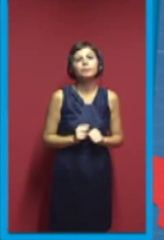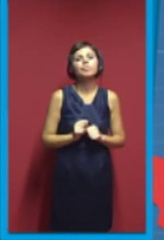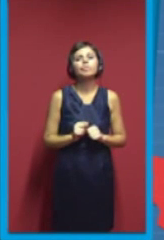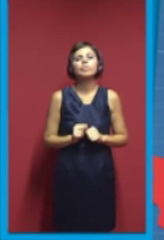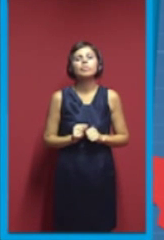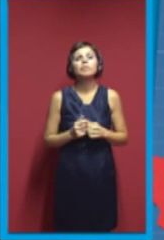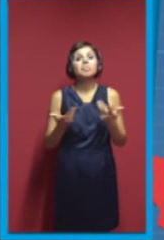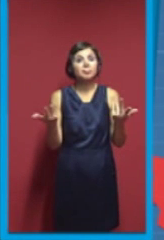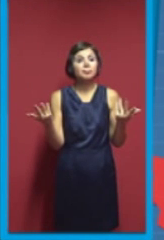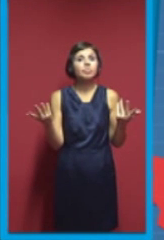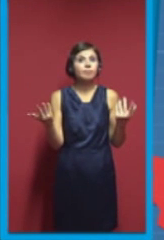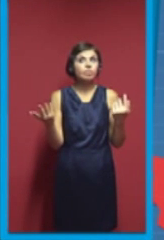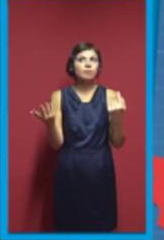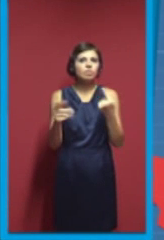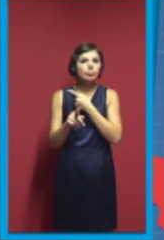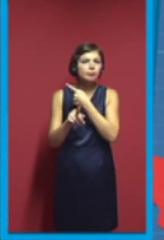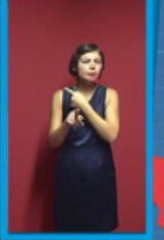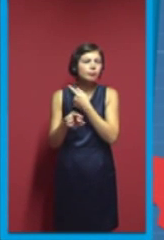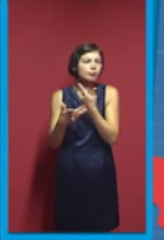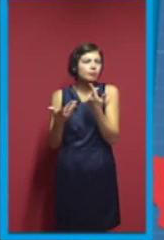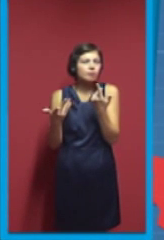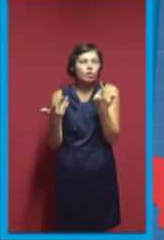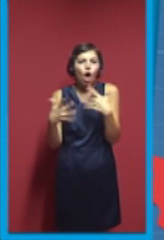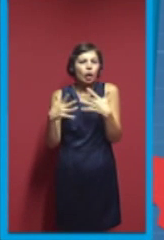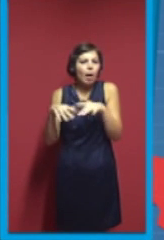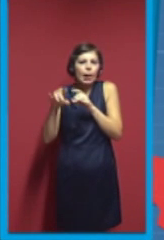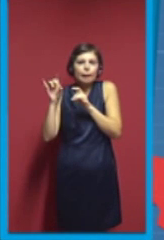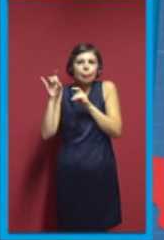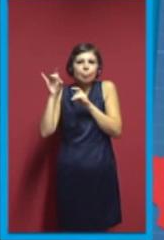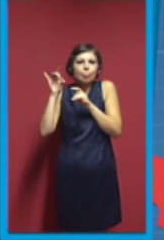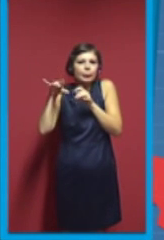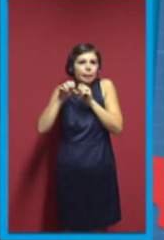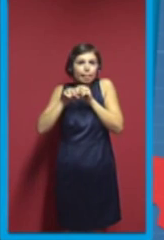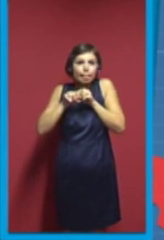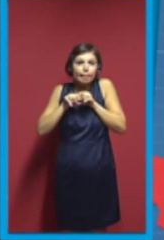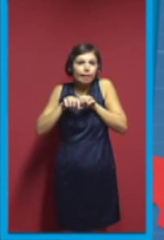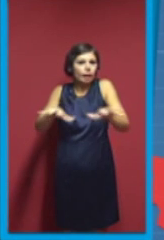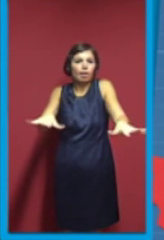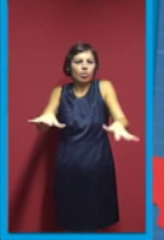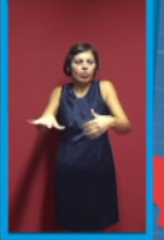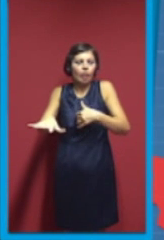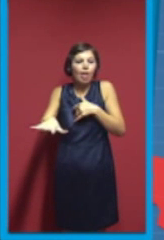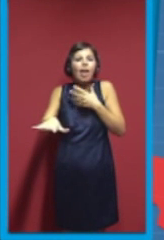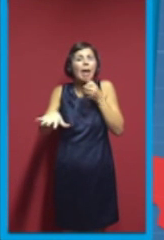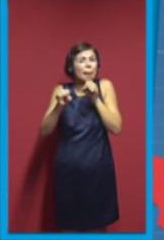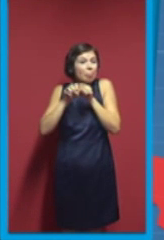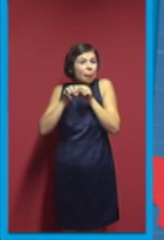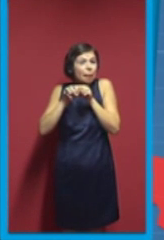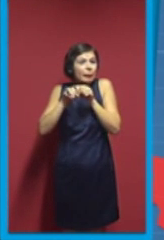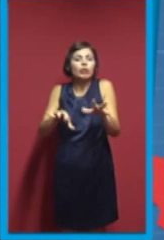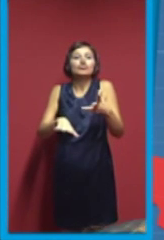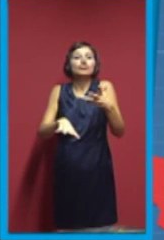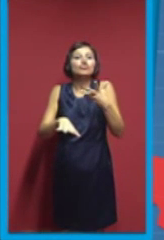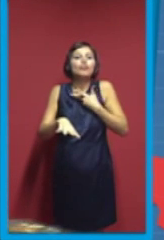can convince, for example, GitHub, which is a page for sharing source